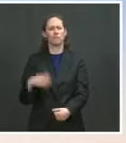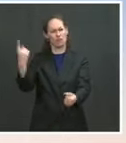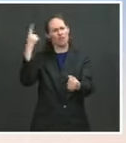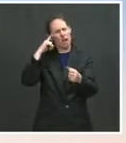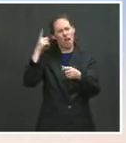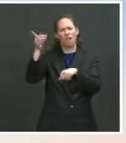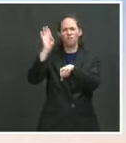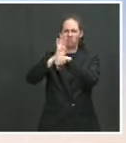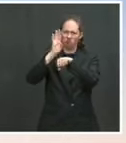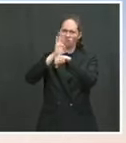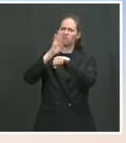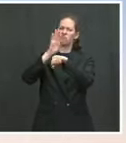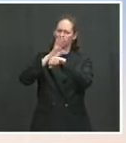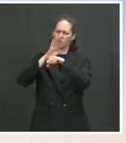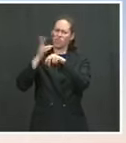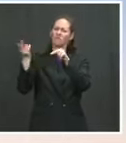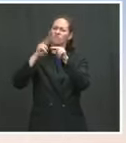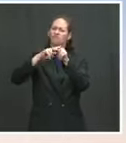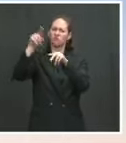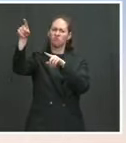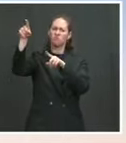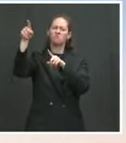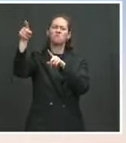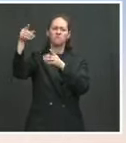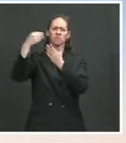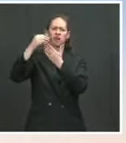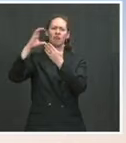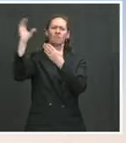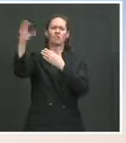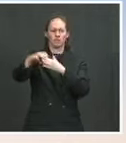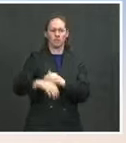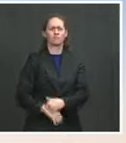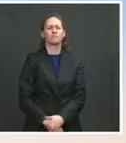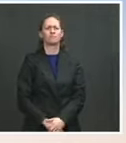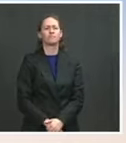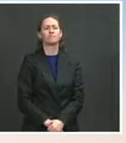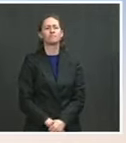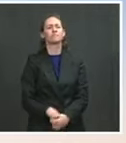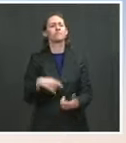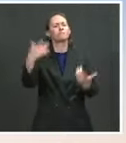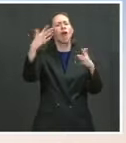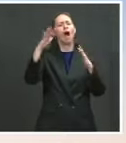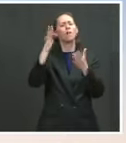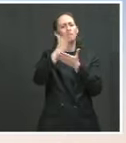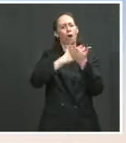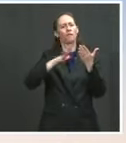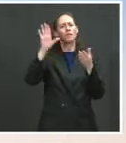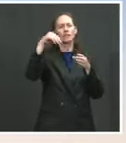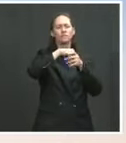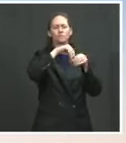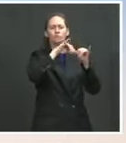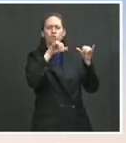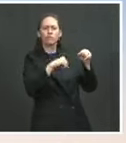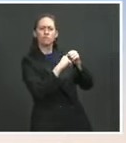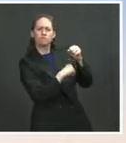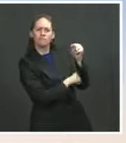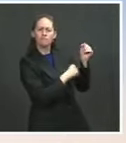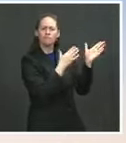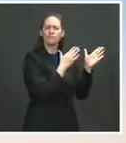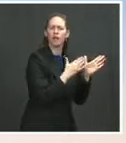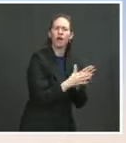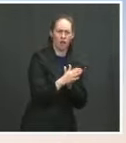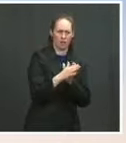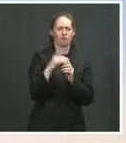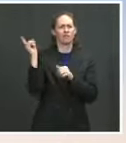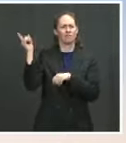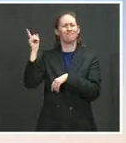of bold proposals, including that aren't a part of this infrastructure negotiation. And he continues to believe that corporations can pay more. But the bottom